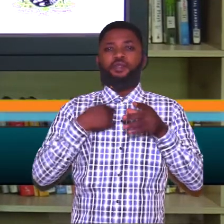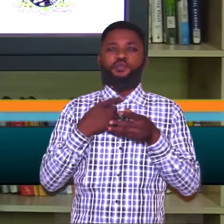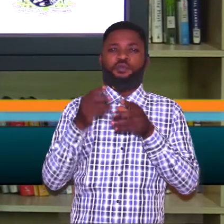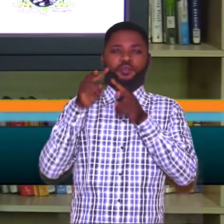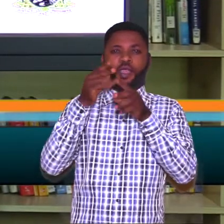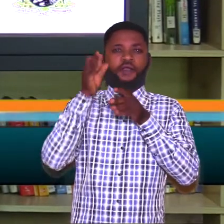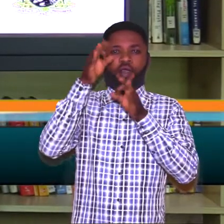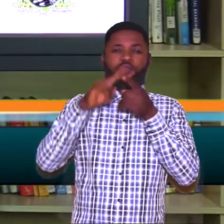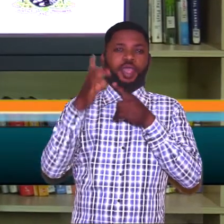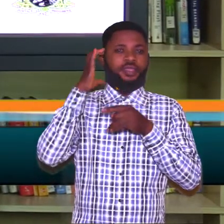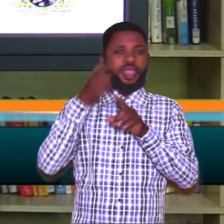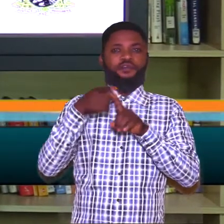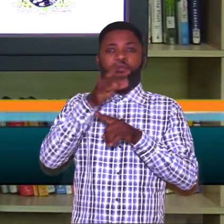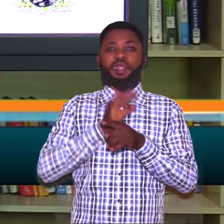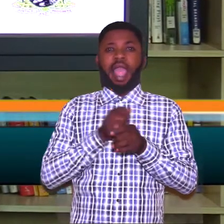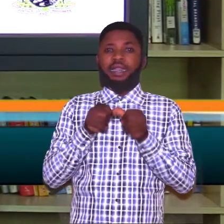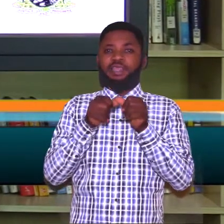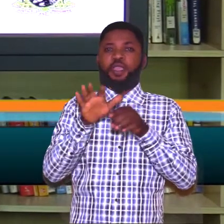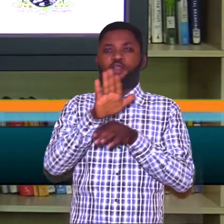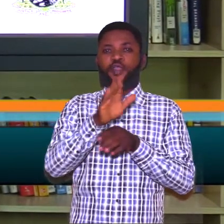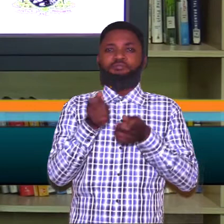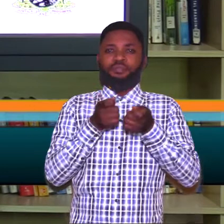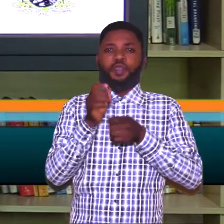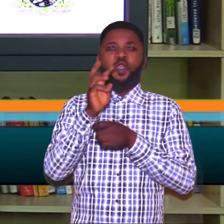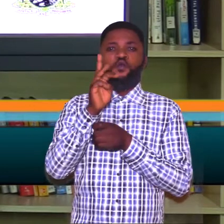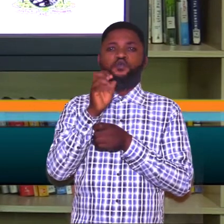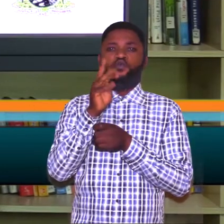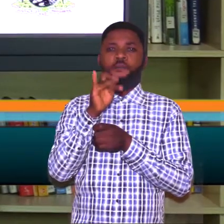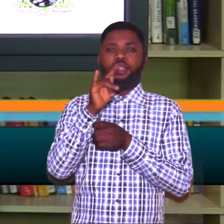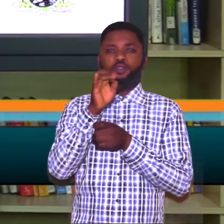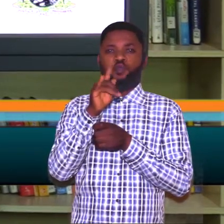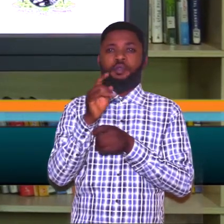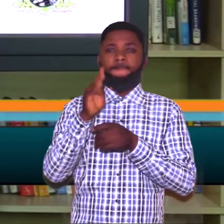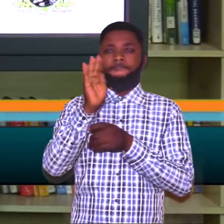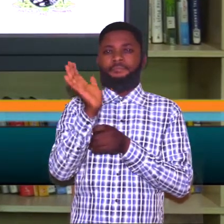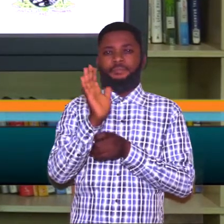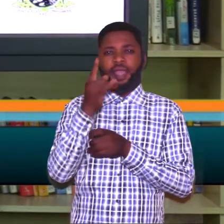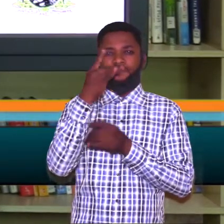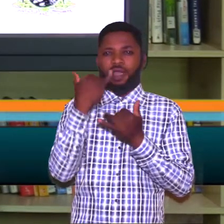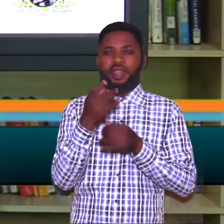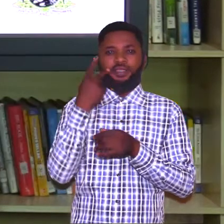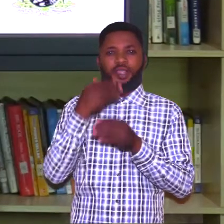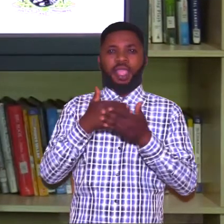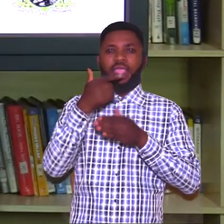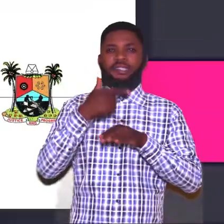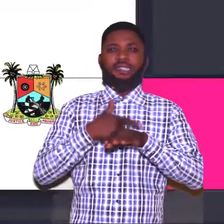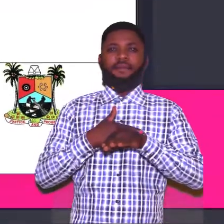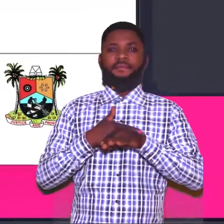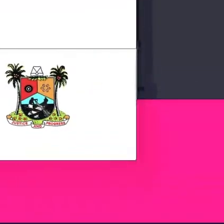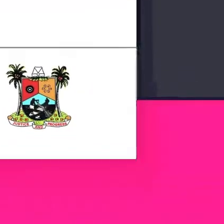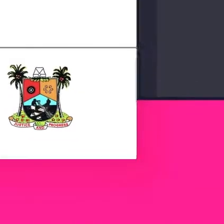looking forward to hearing from you i remain your anchor mumi to luala lady bye for now see you next time